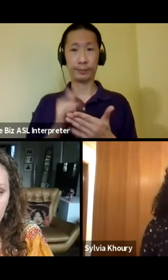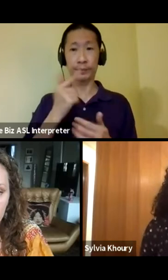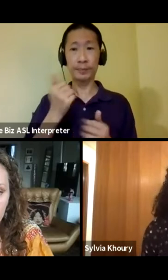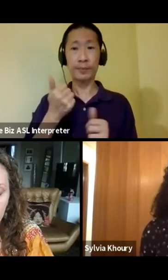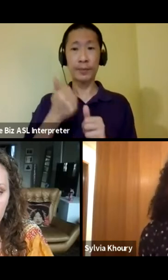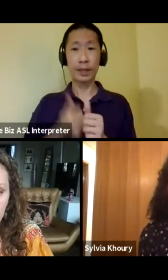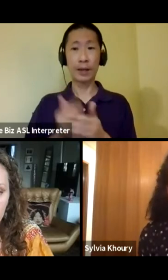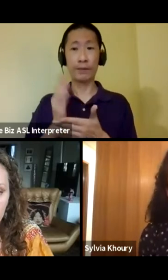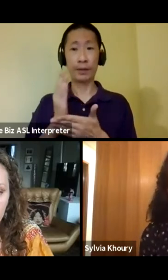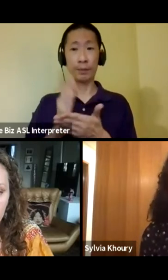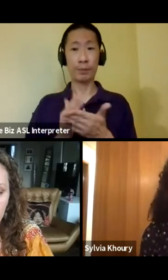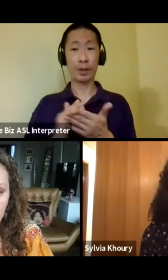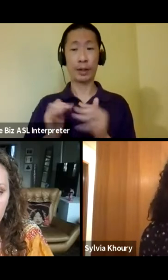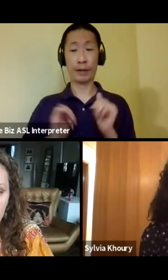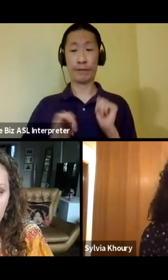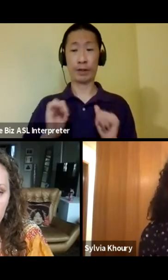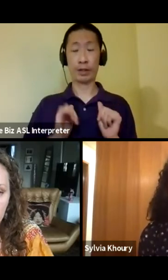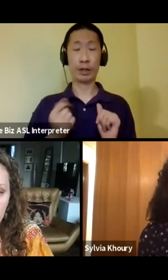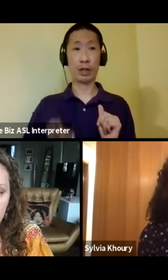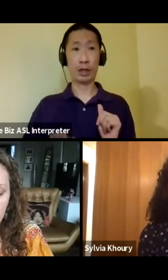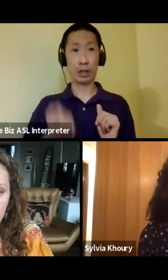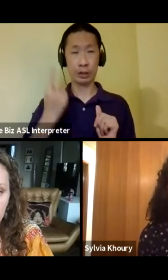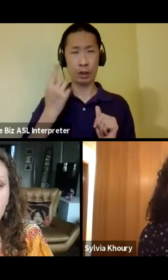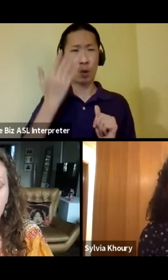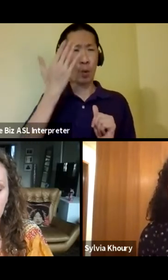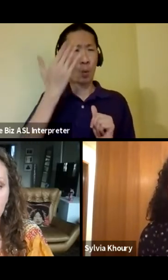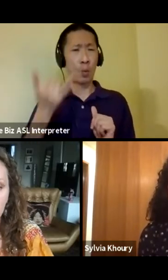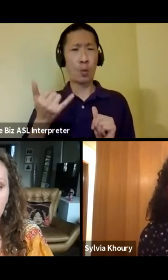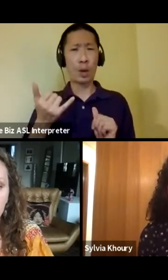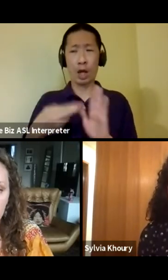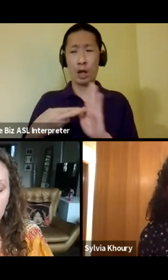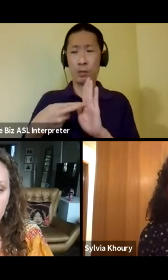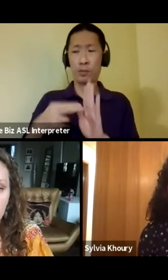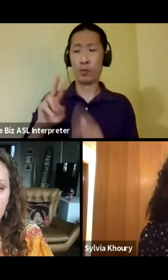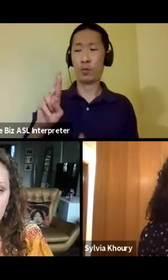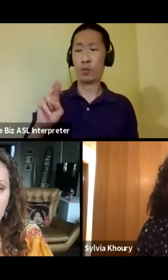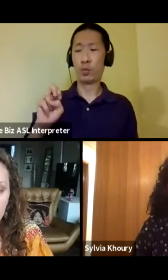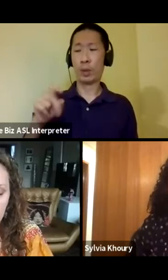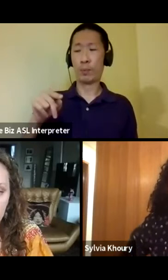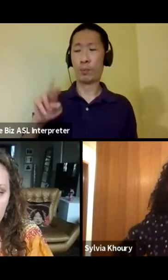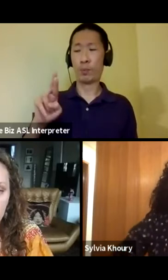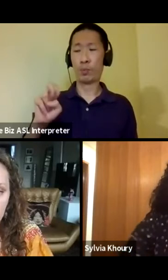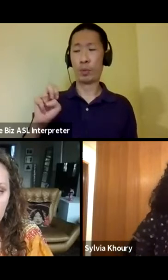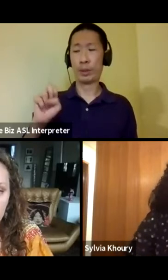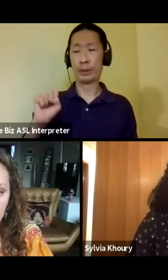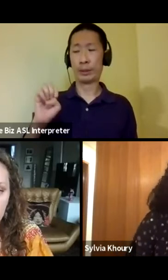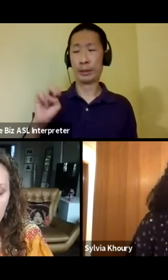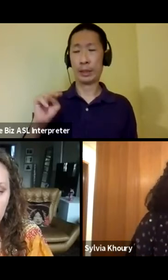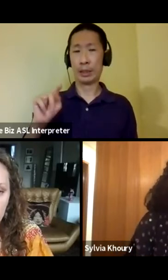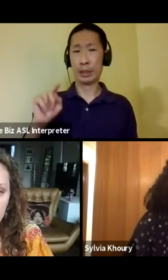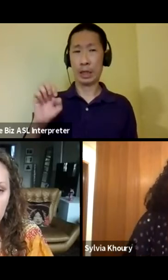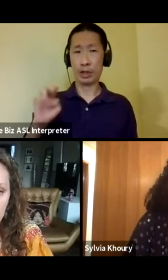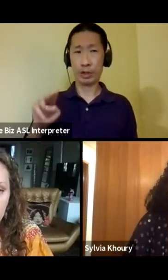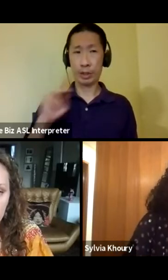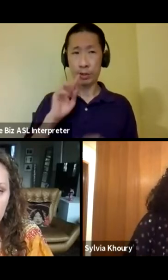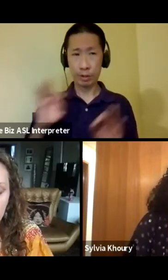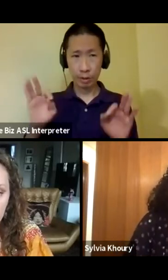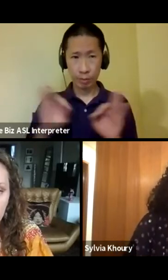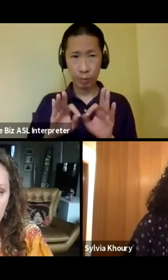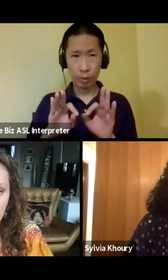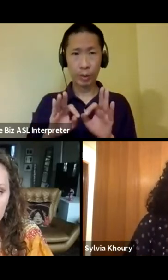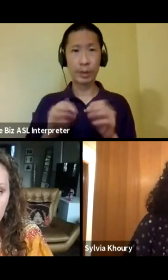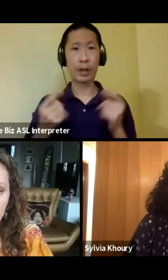part of an, of a theater understanding why representation is important. Um, and therefore making that effort to,